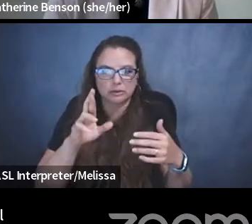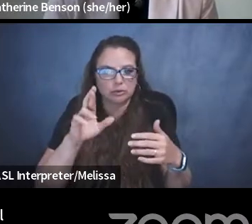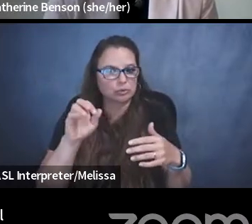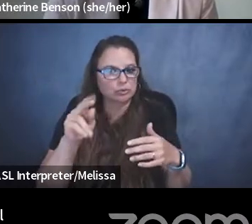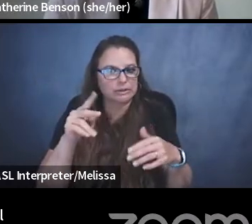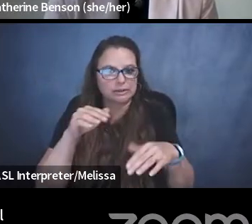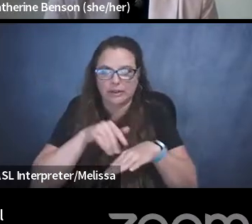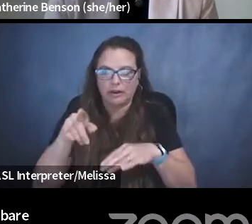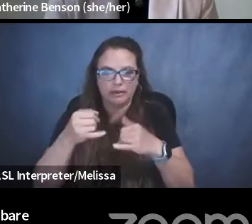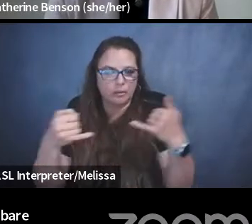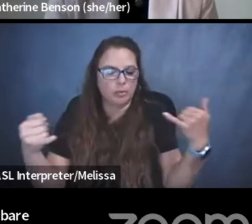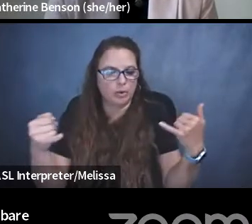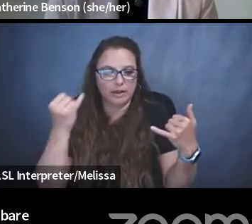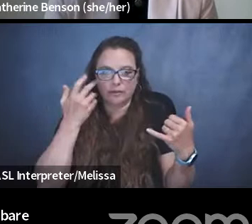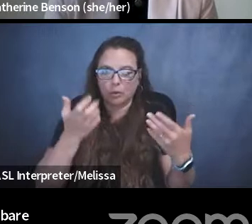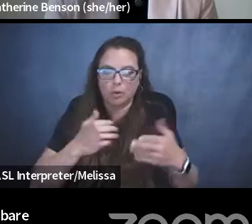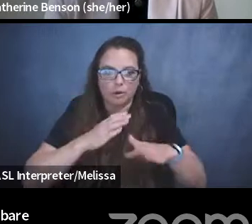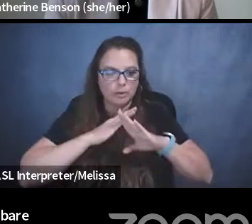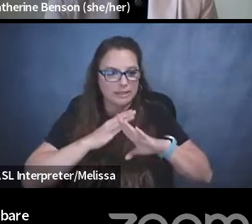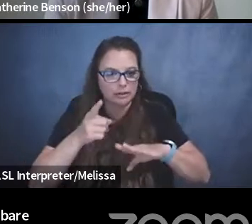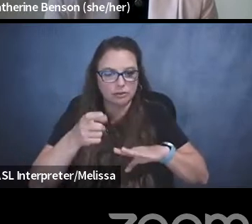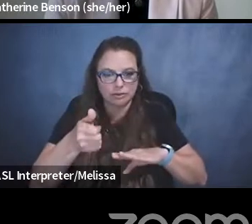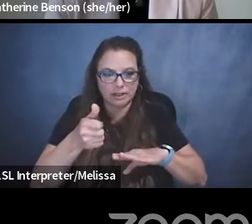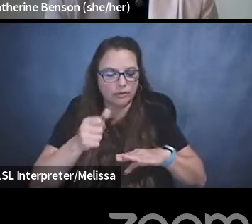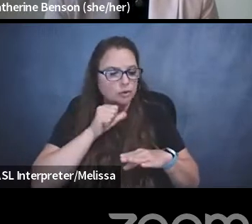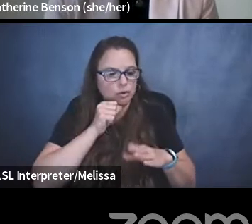absolutely, you don't even bring a digital device.